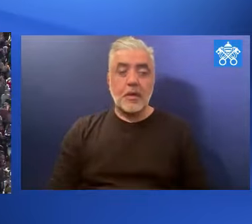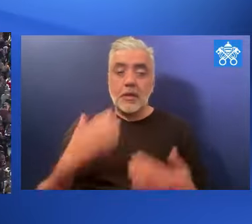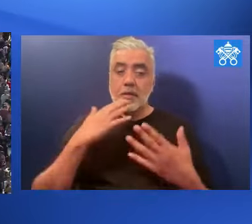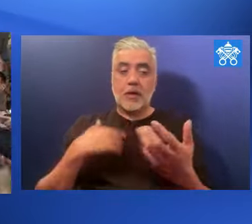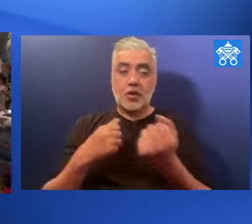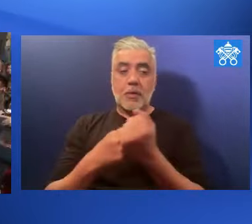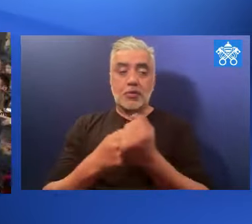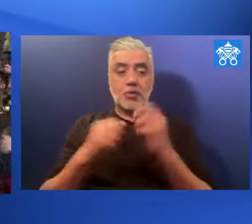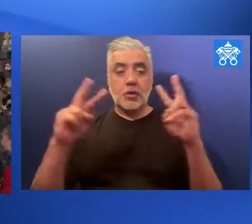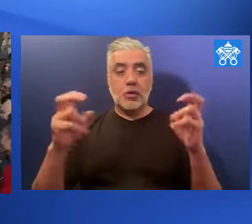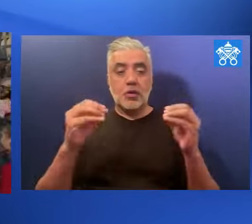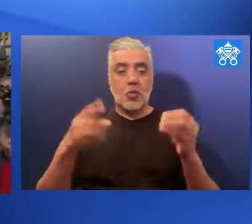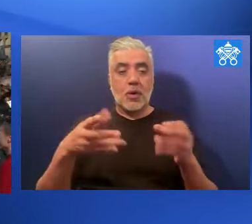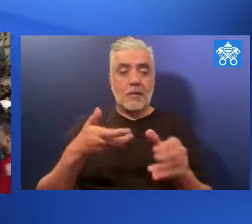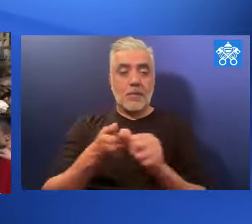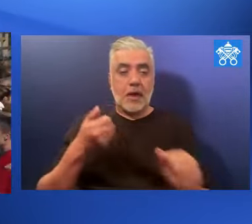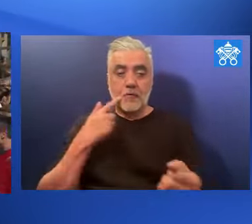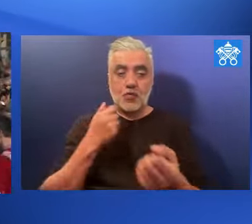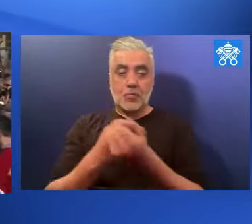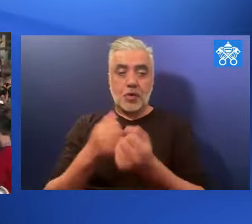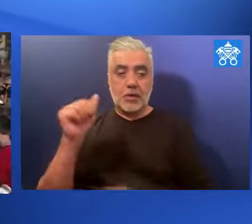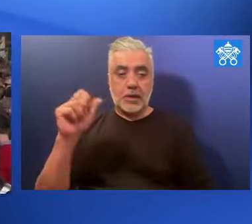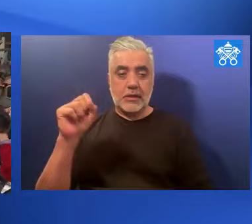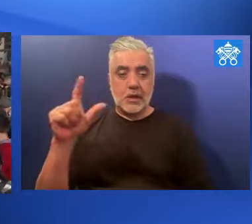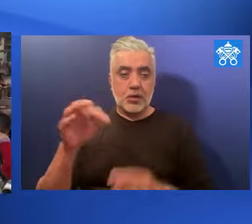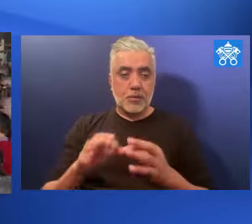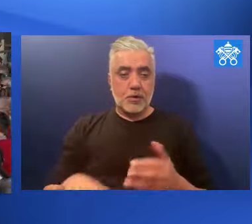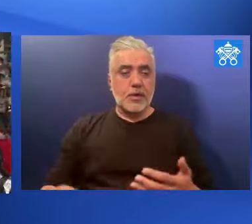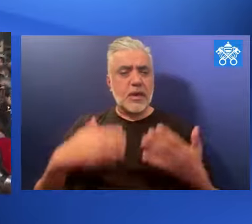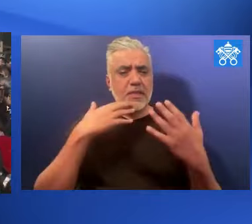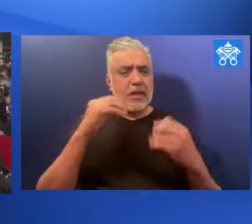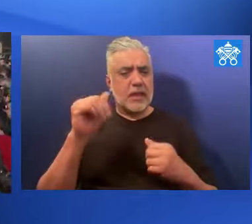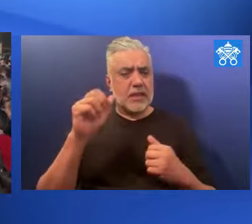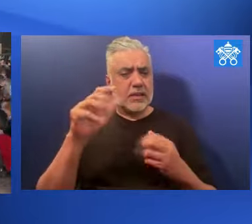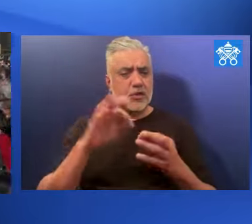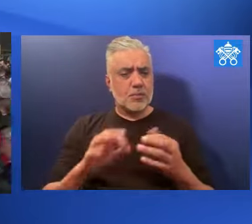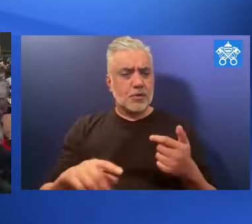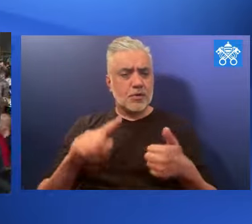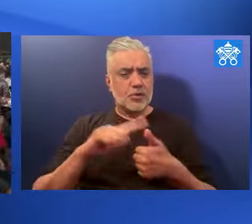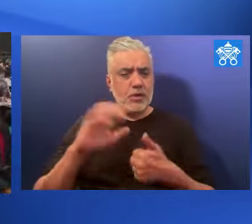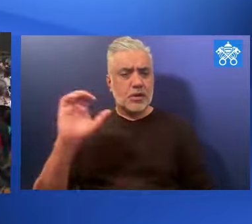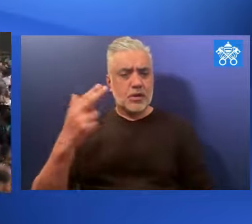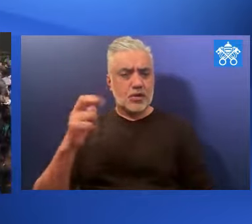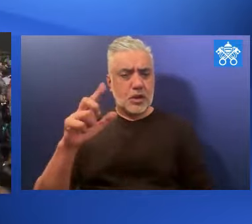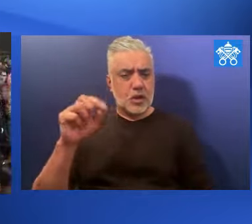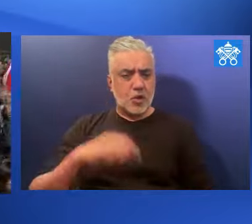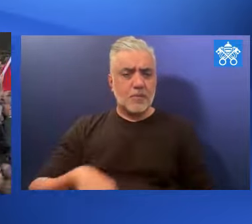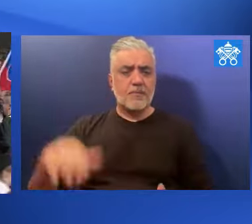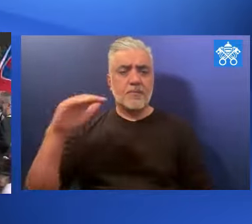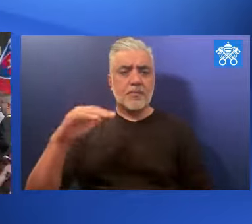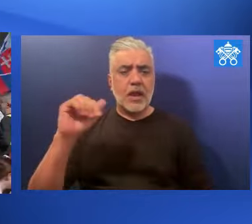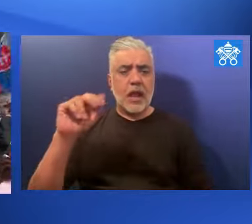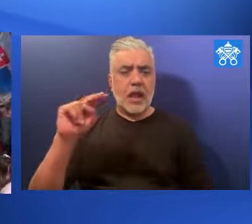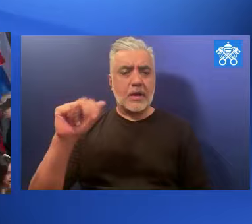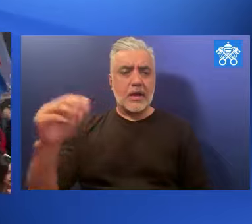Angelus, as well as other Vatican and world news. We will be back again live on next Sunday, when Pope Francis will lead